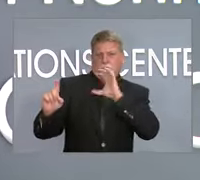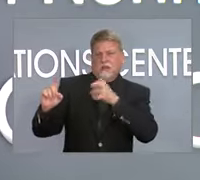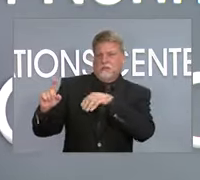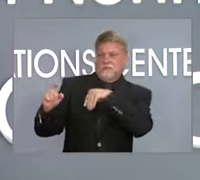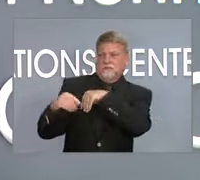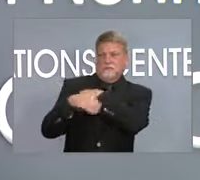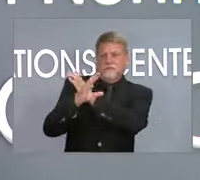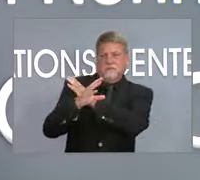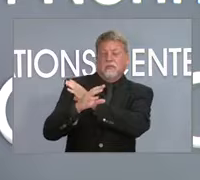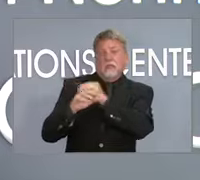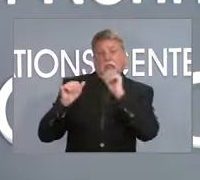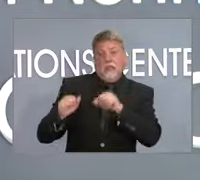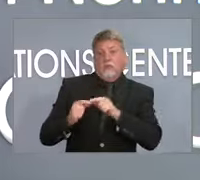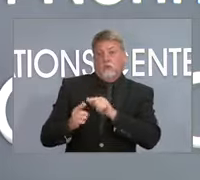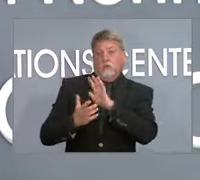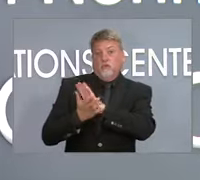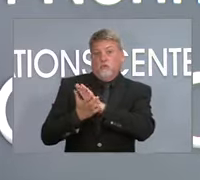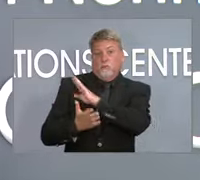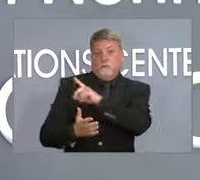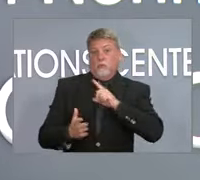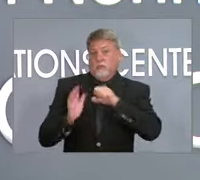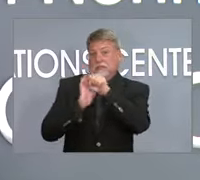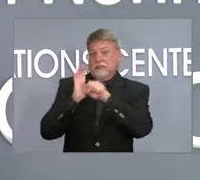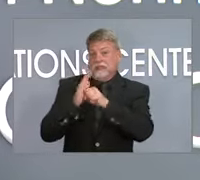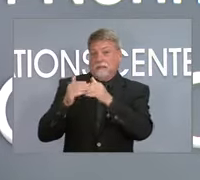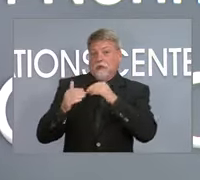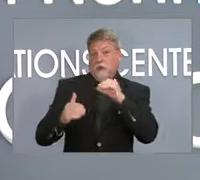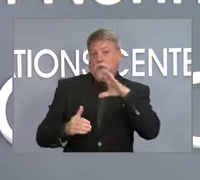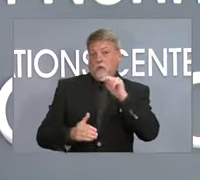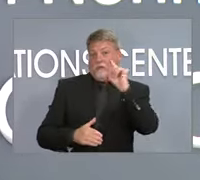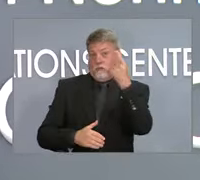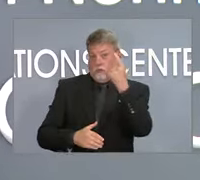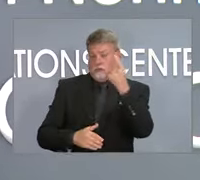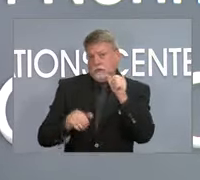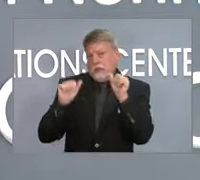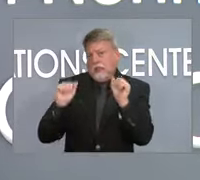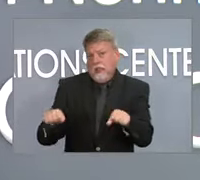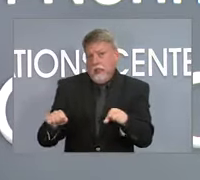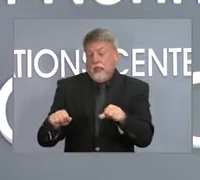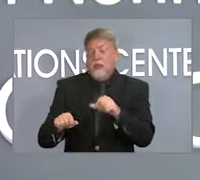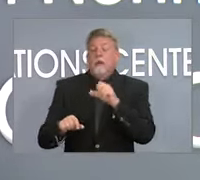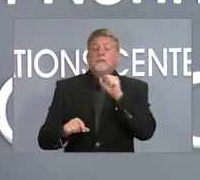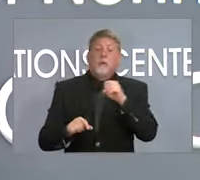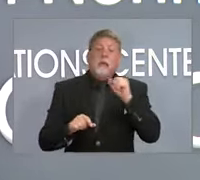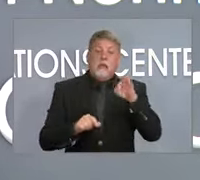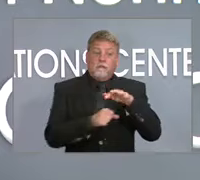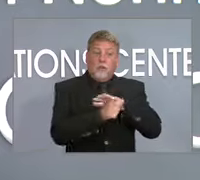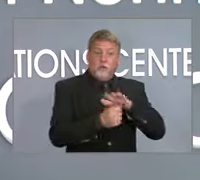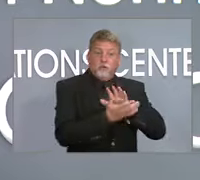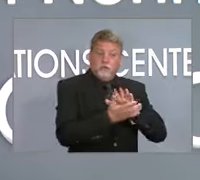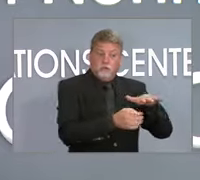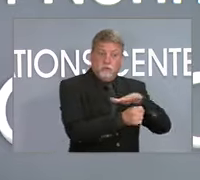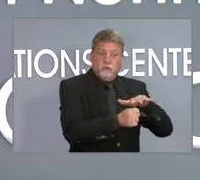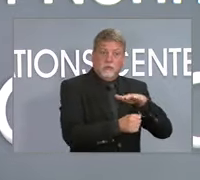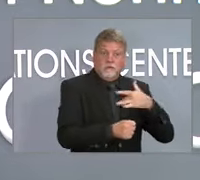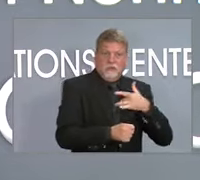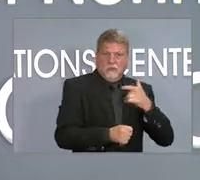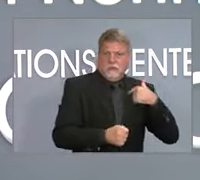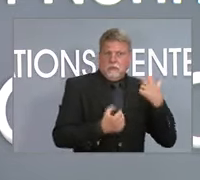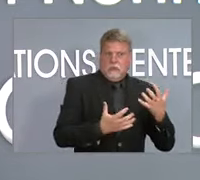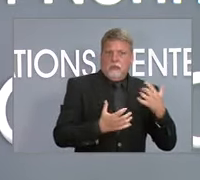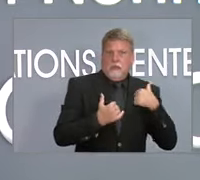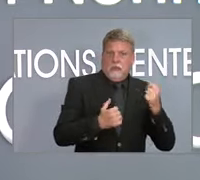if local school systems believe that is something that they need, then they can do that and put their plan together.